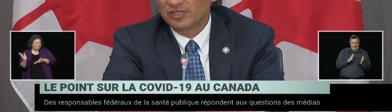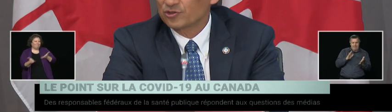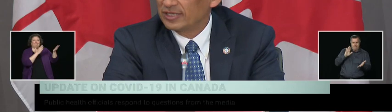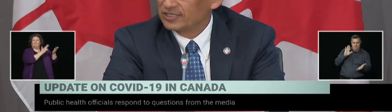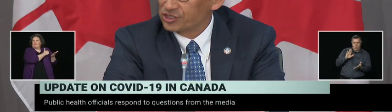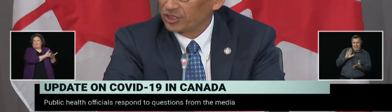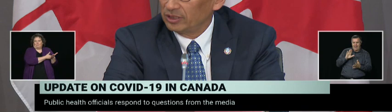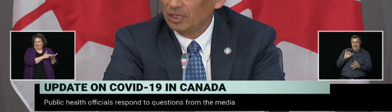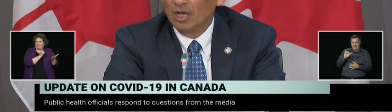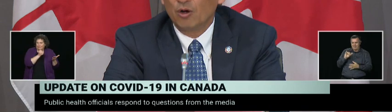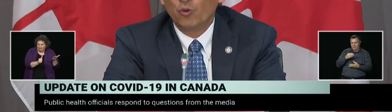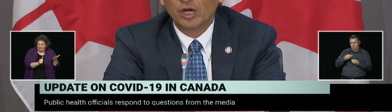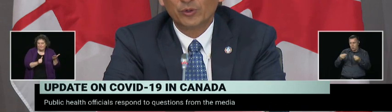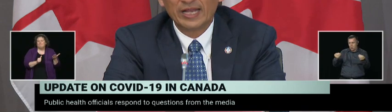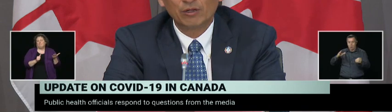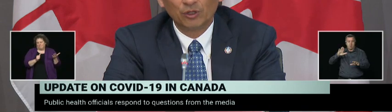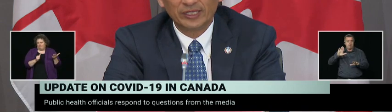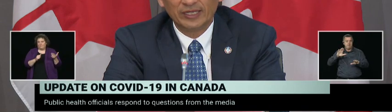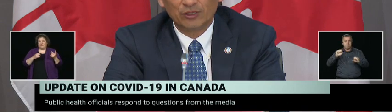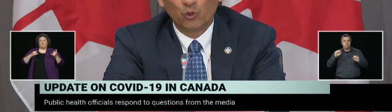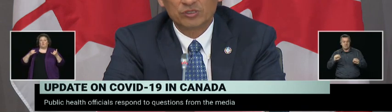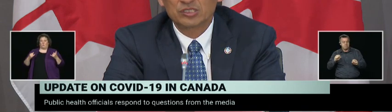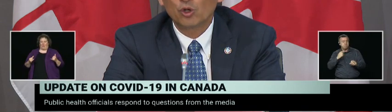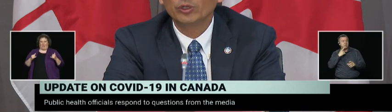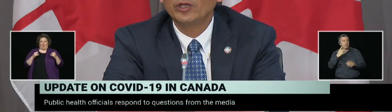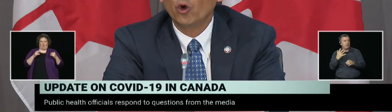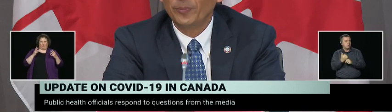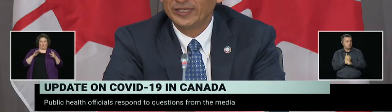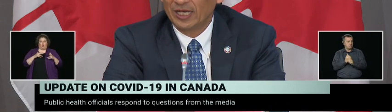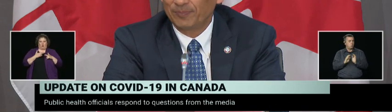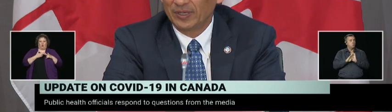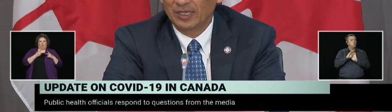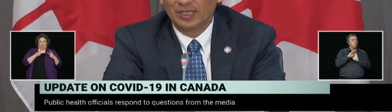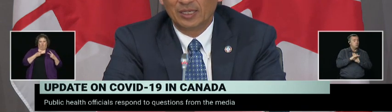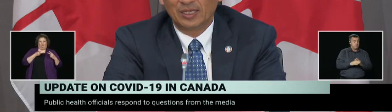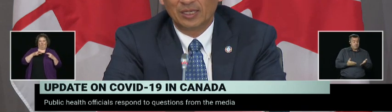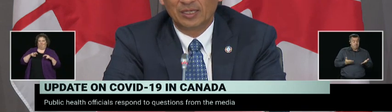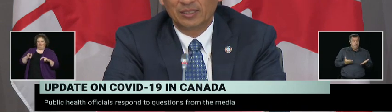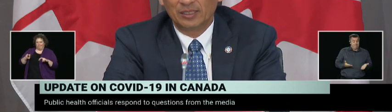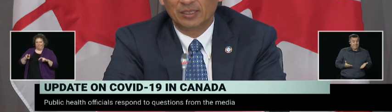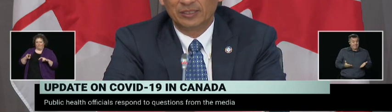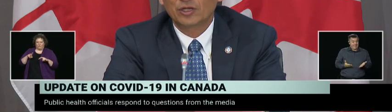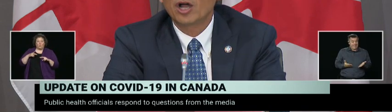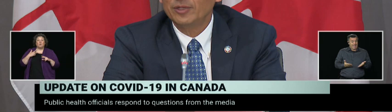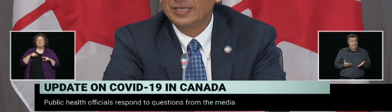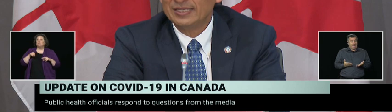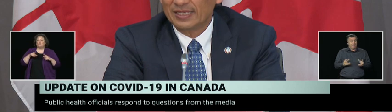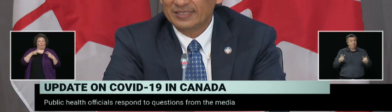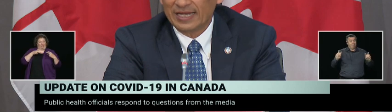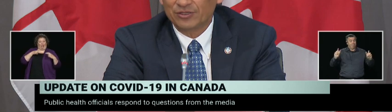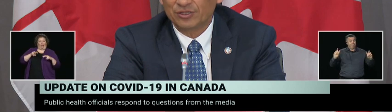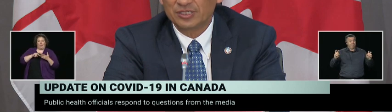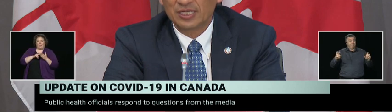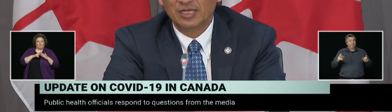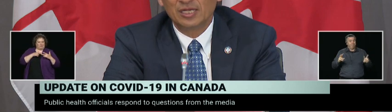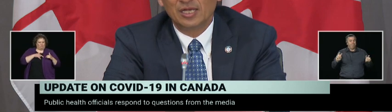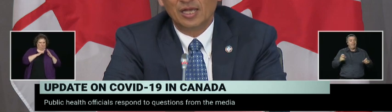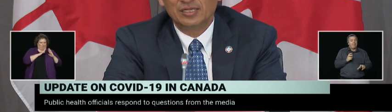in terms of this transition where we're now looking at, quote, slowly opening up the economy sectors